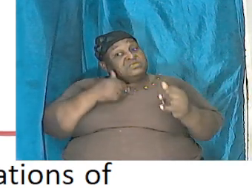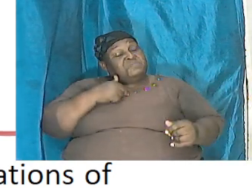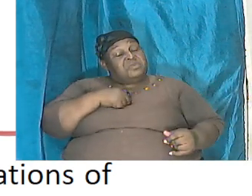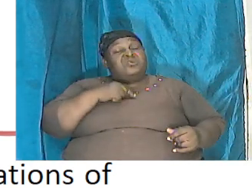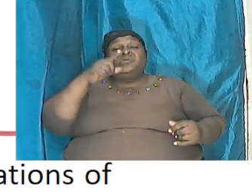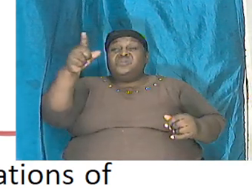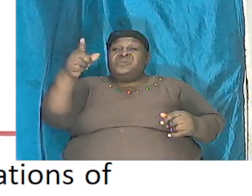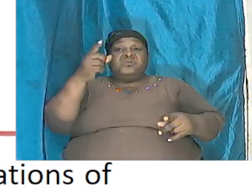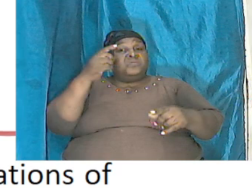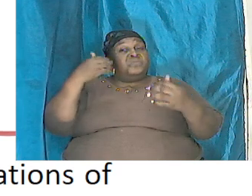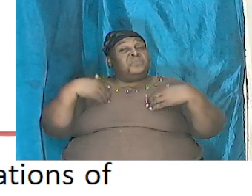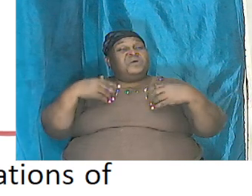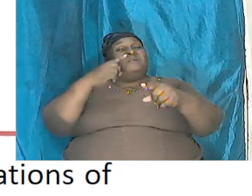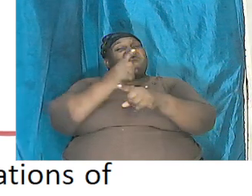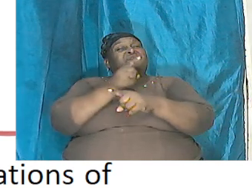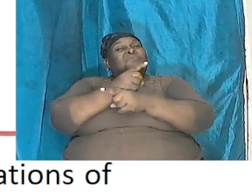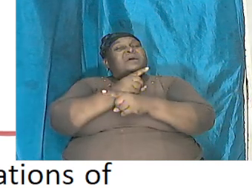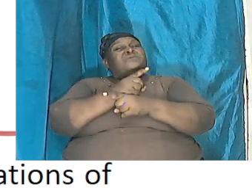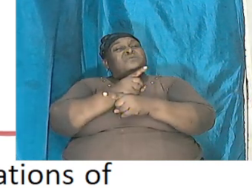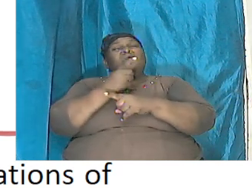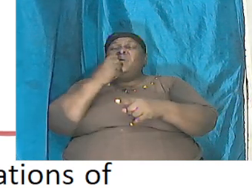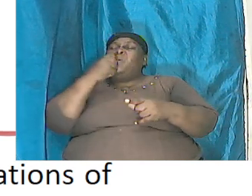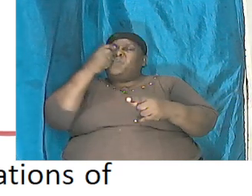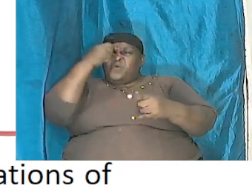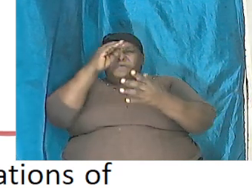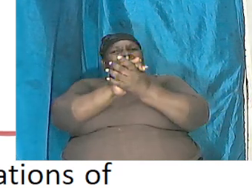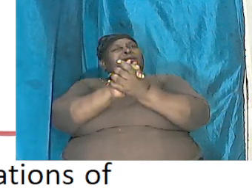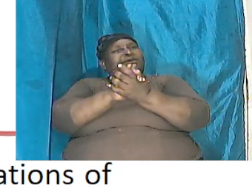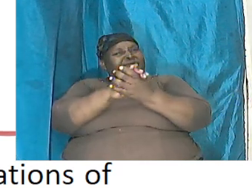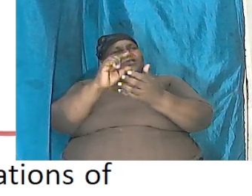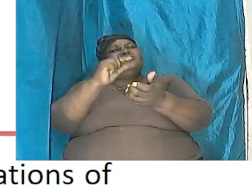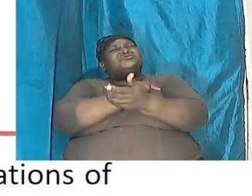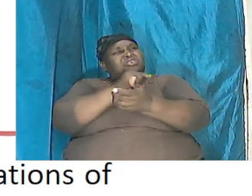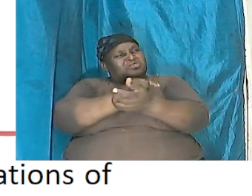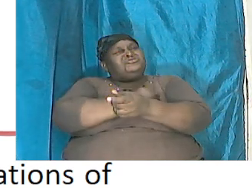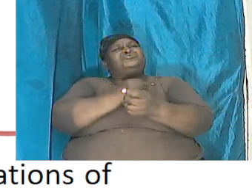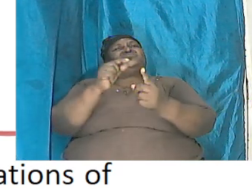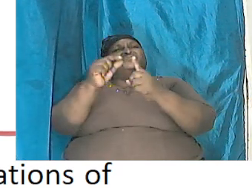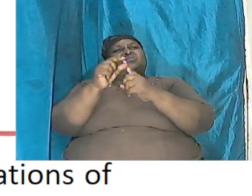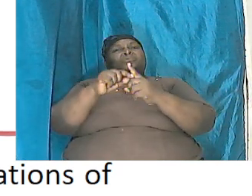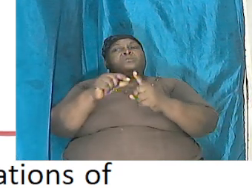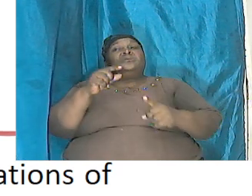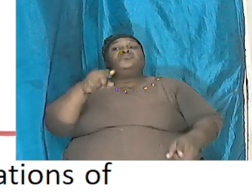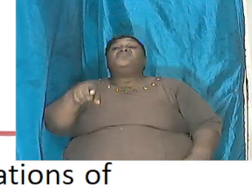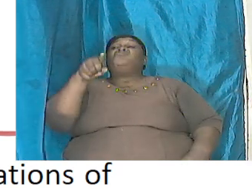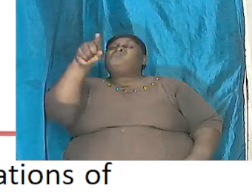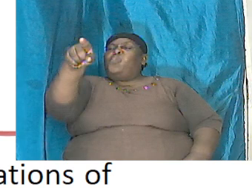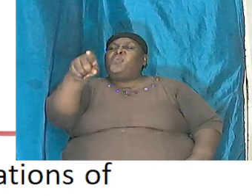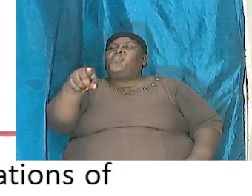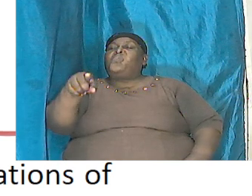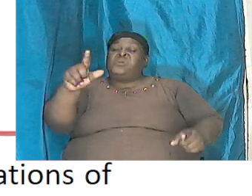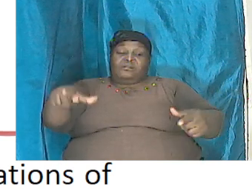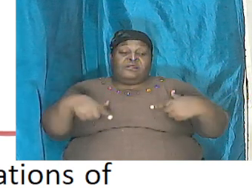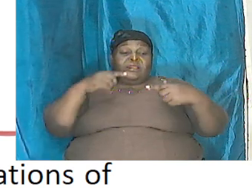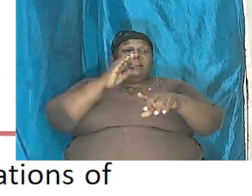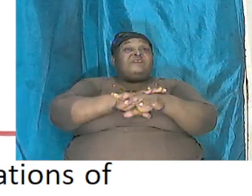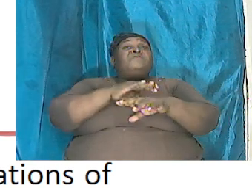to ask us who believe in the Genesis account the same question were you there and we